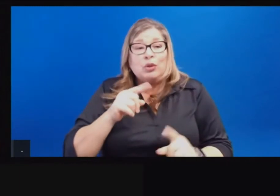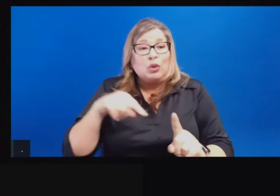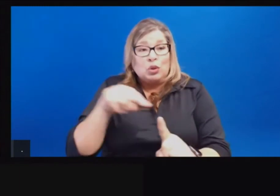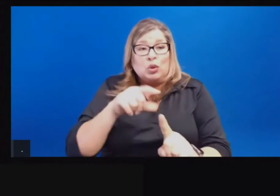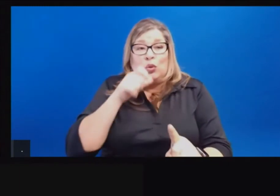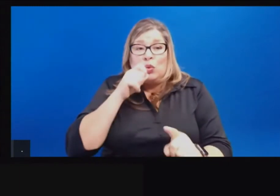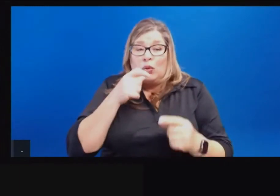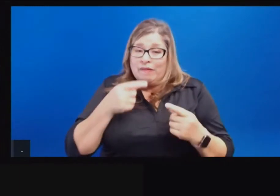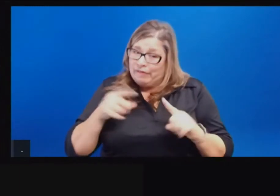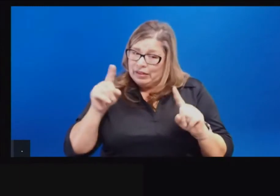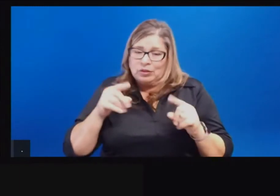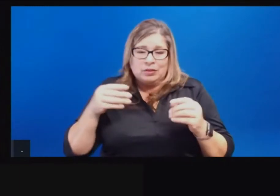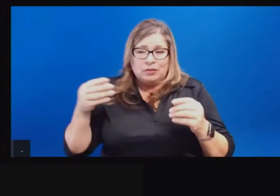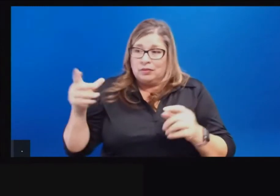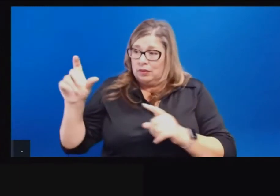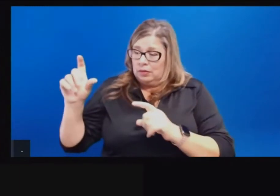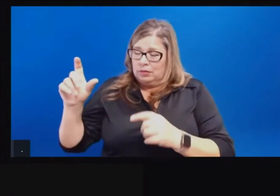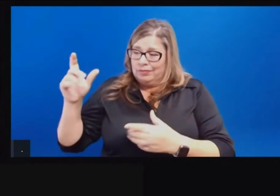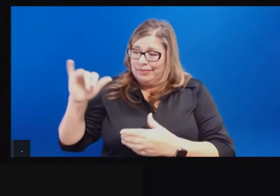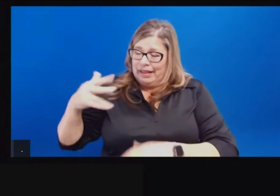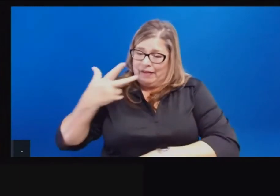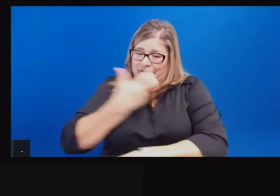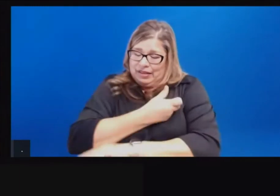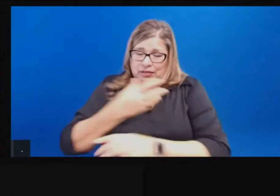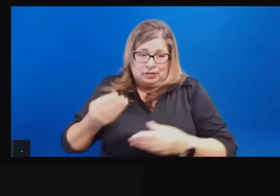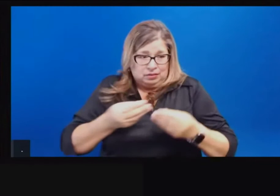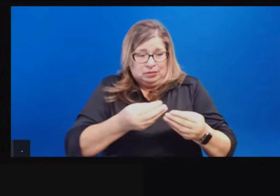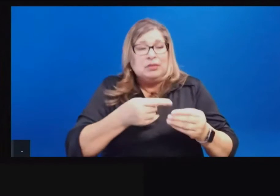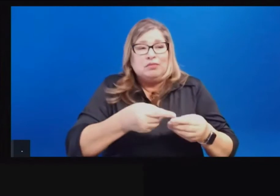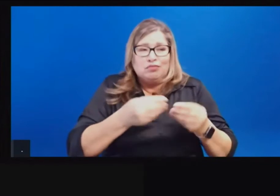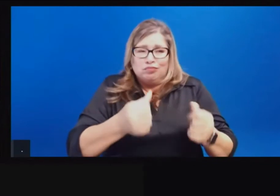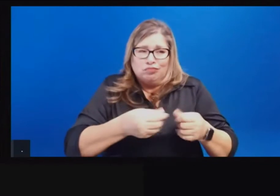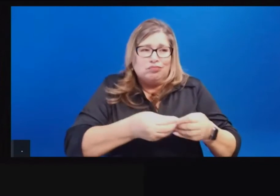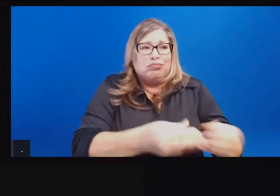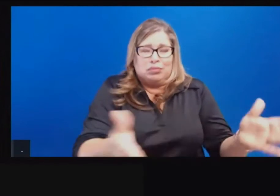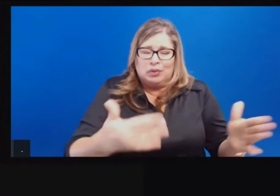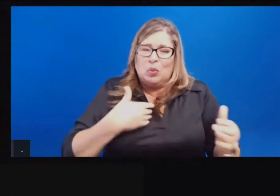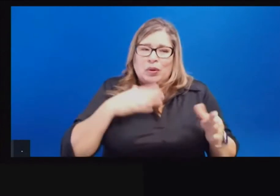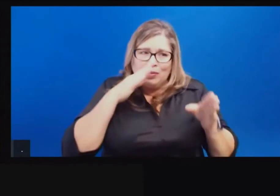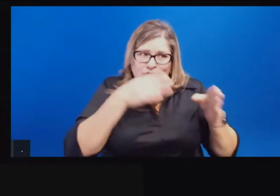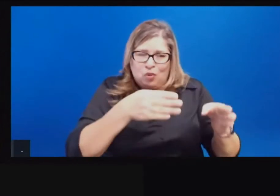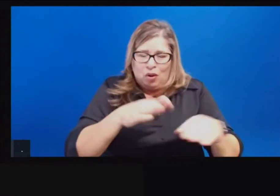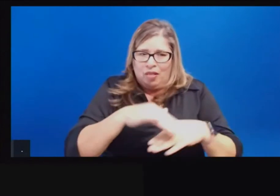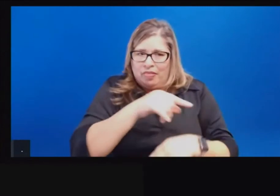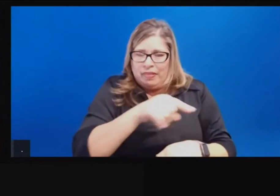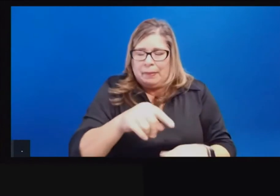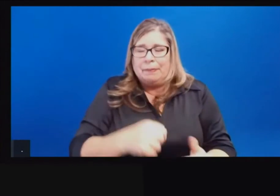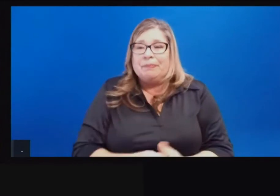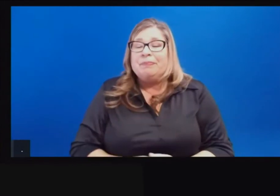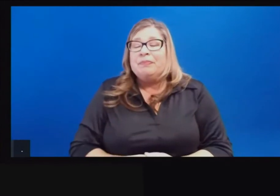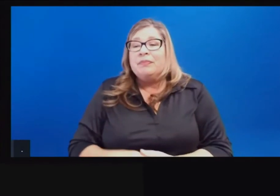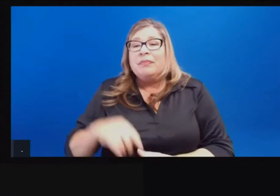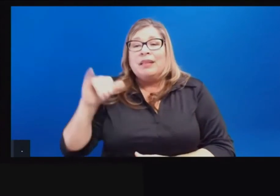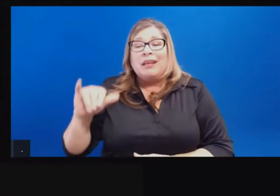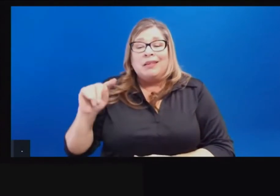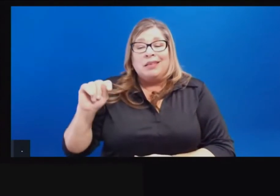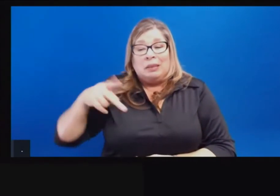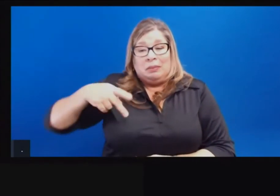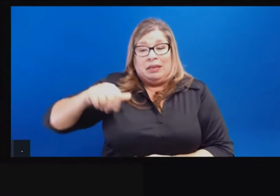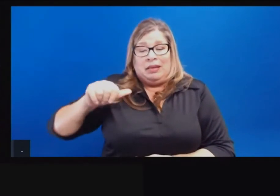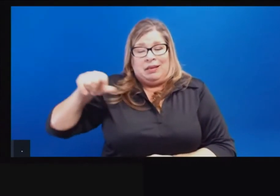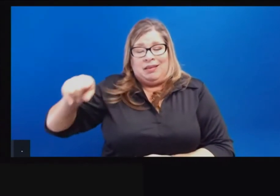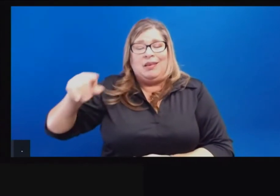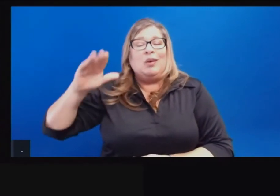effectively and efficiently. And, and definitely the TPA is, is an opportunity to leverage both healthcare delivery system expertise